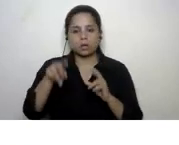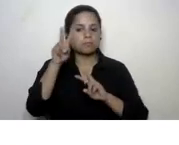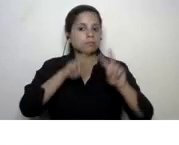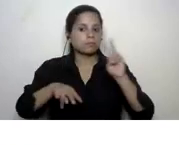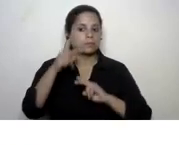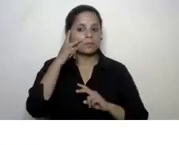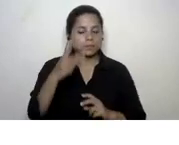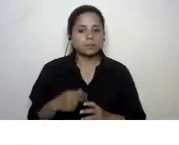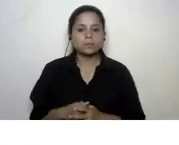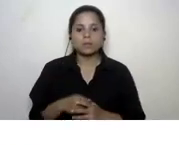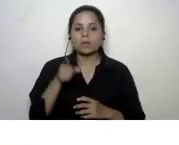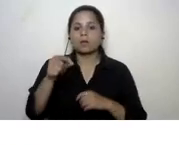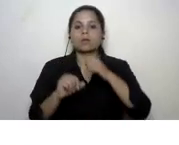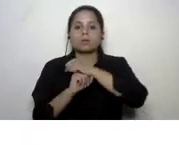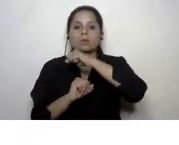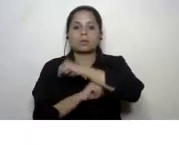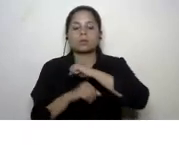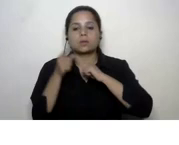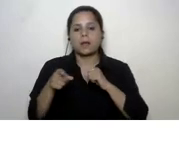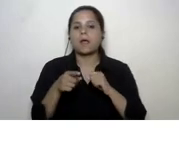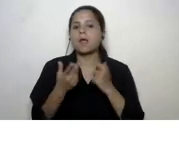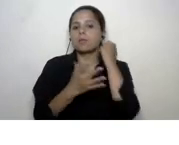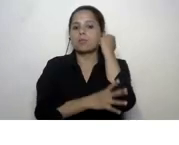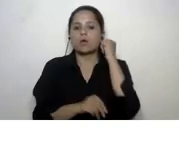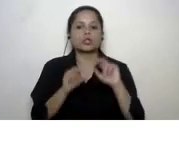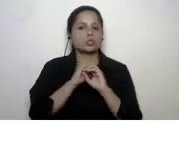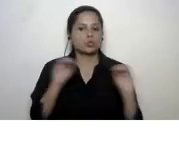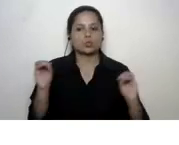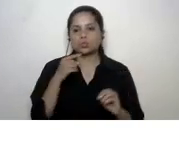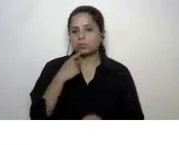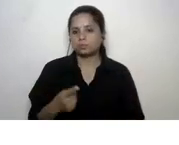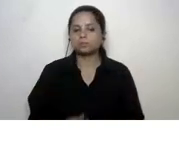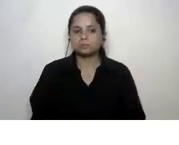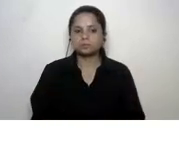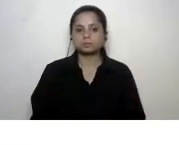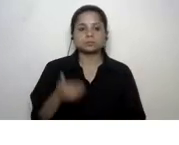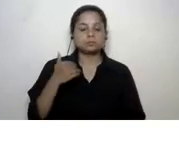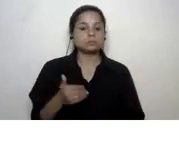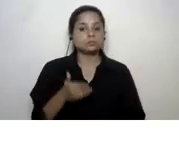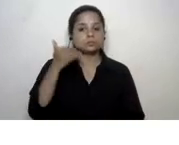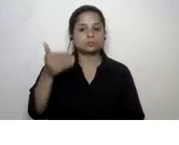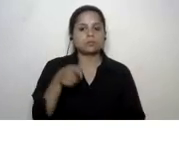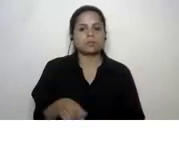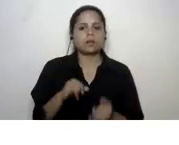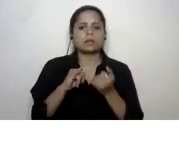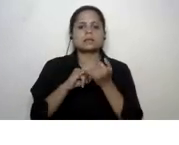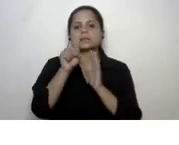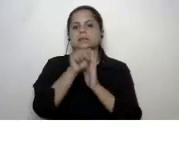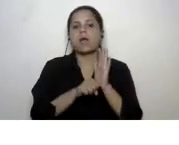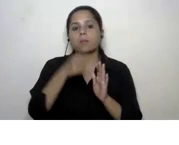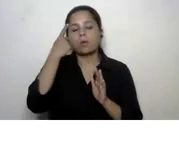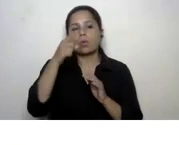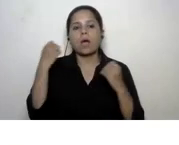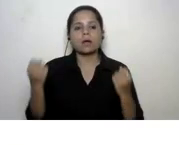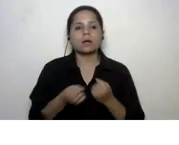foundation is on no poverty now we are going to a sample activity for tertiary